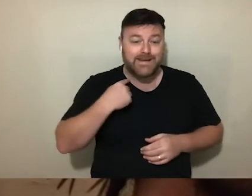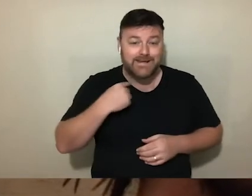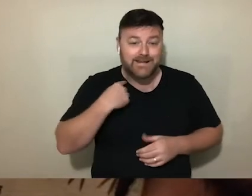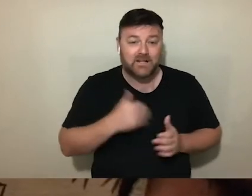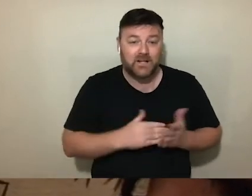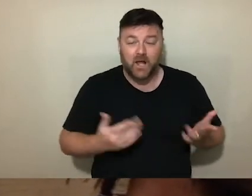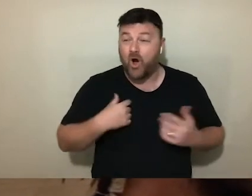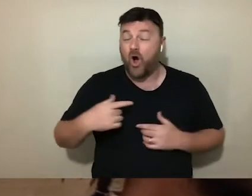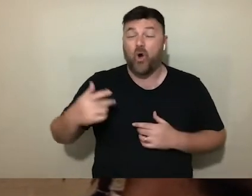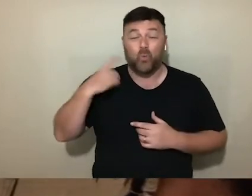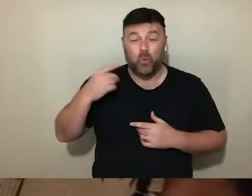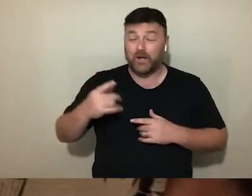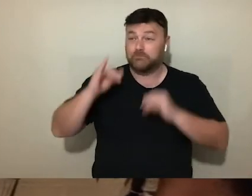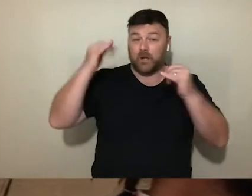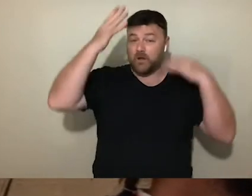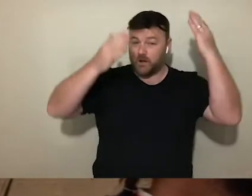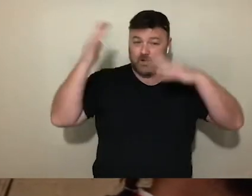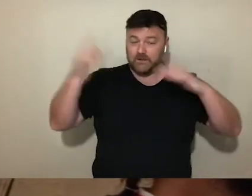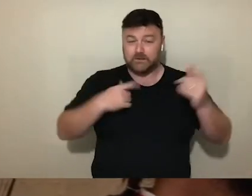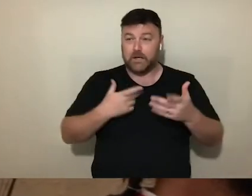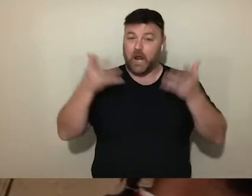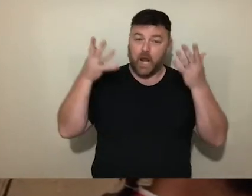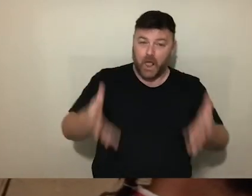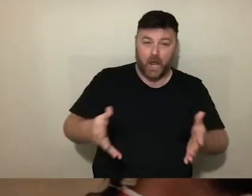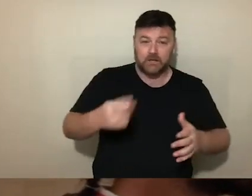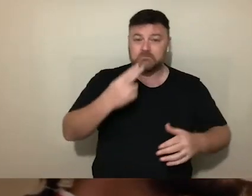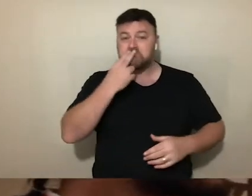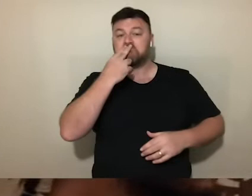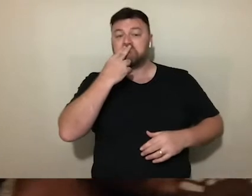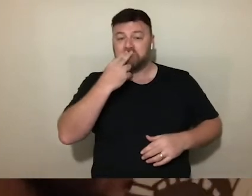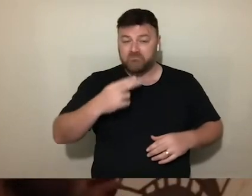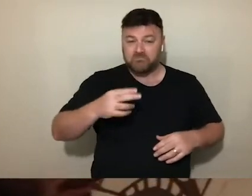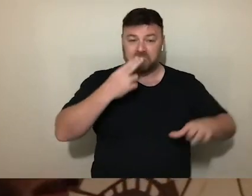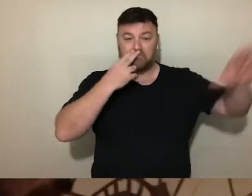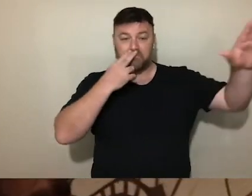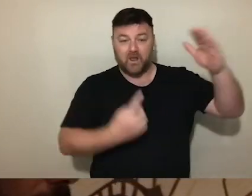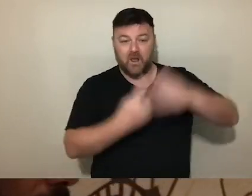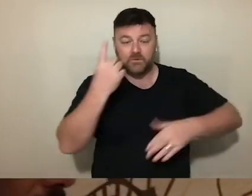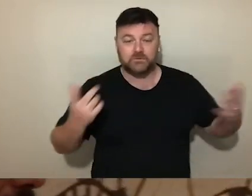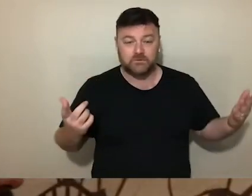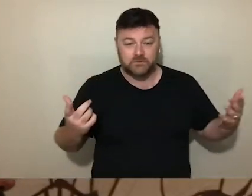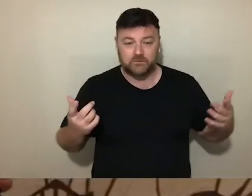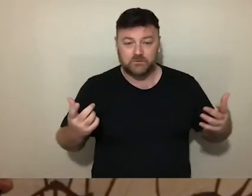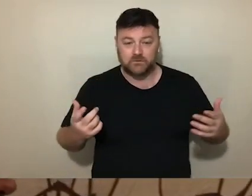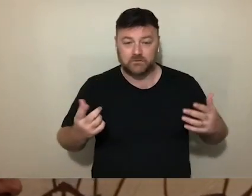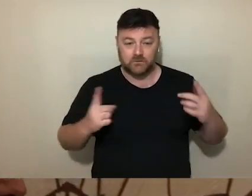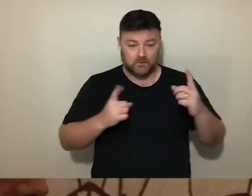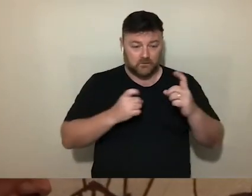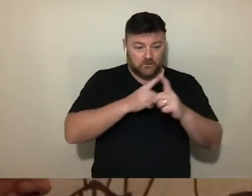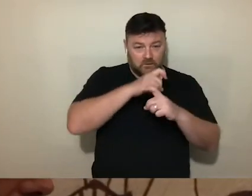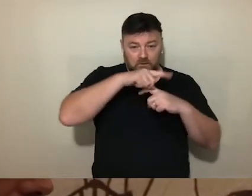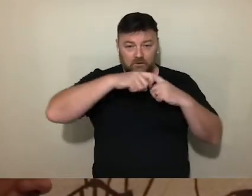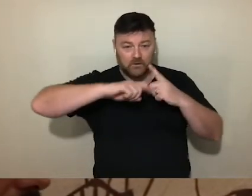theories didn't normalise Nazism. I'd almost believe them. The interstellar lizards stealing wealth and